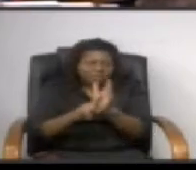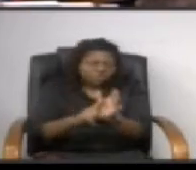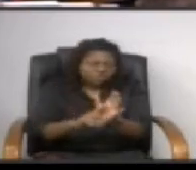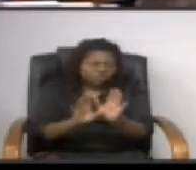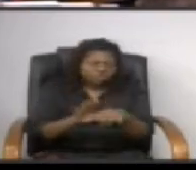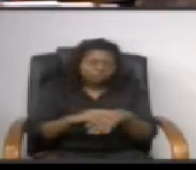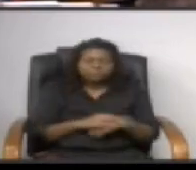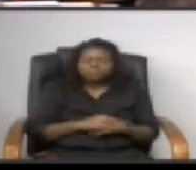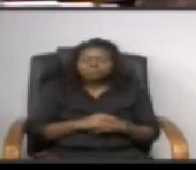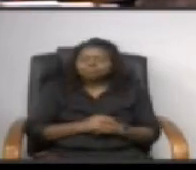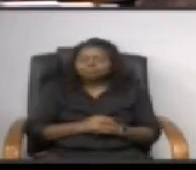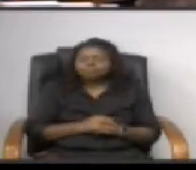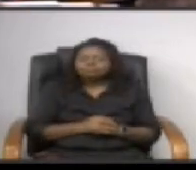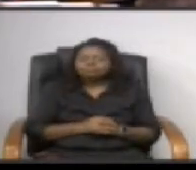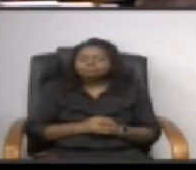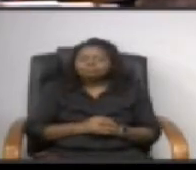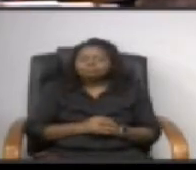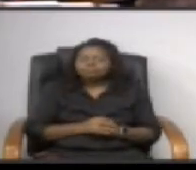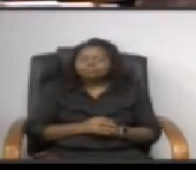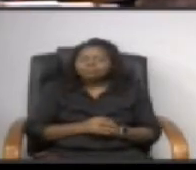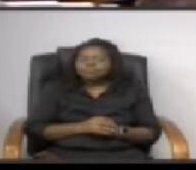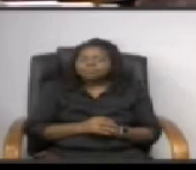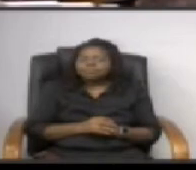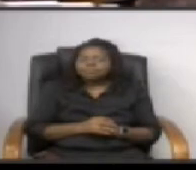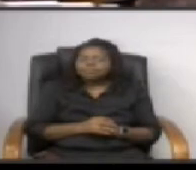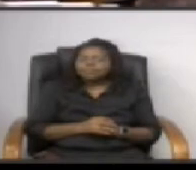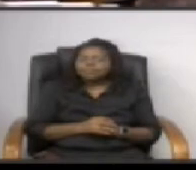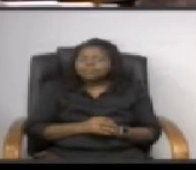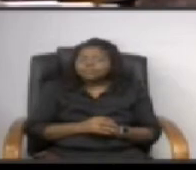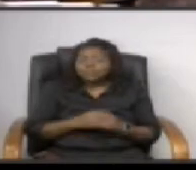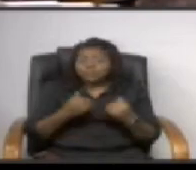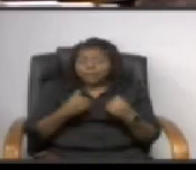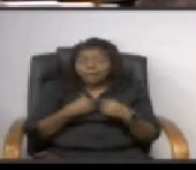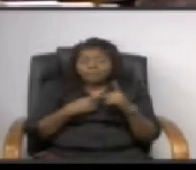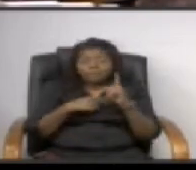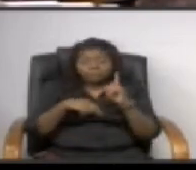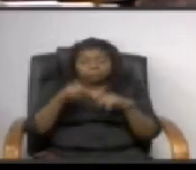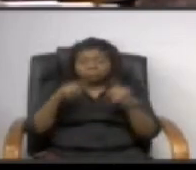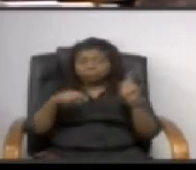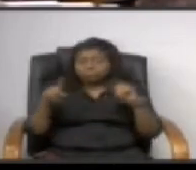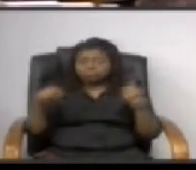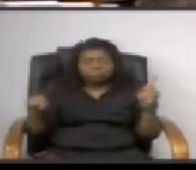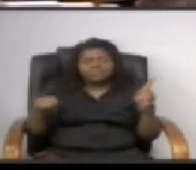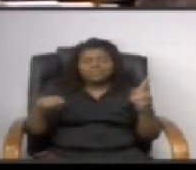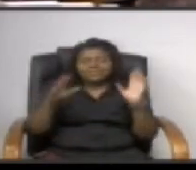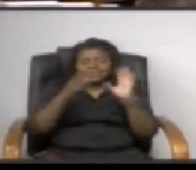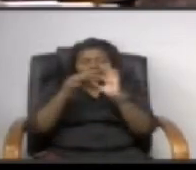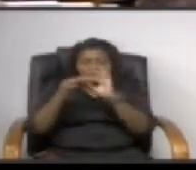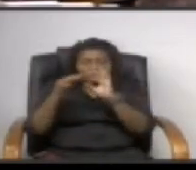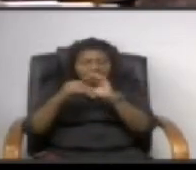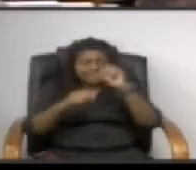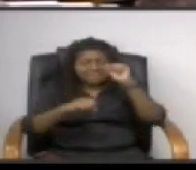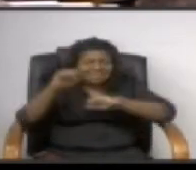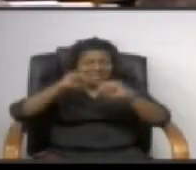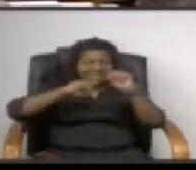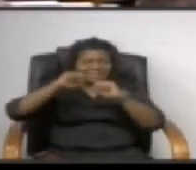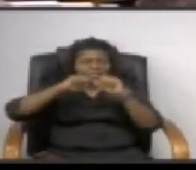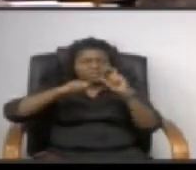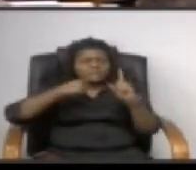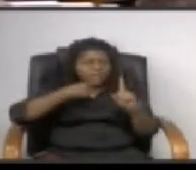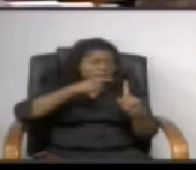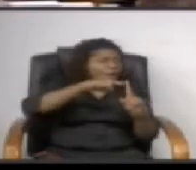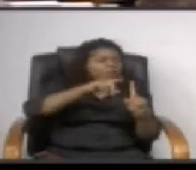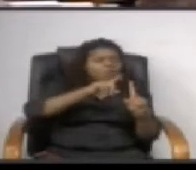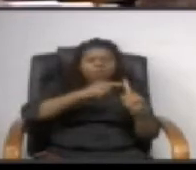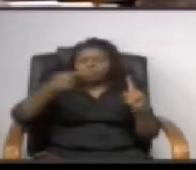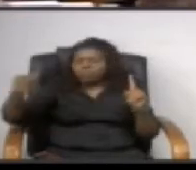uh a wide variety of statements from various sectors of the scientific community you know it's